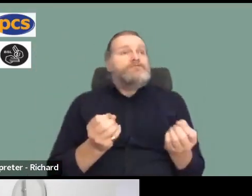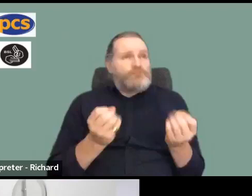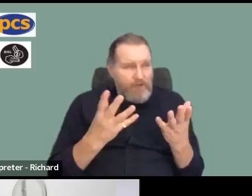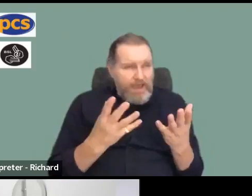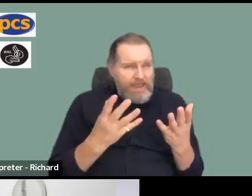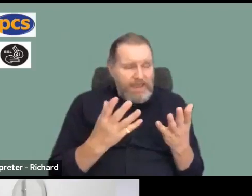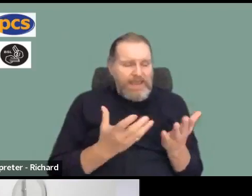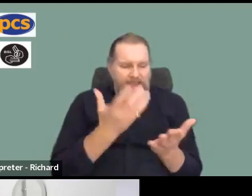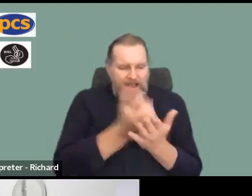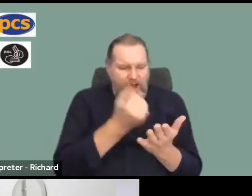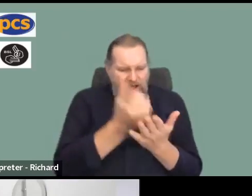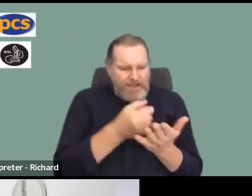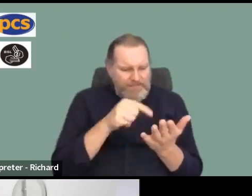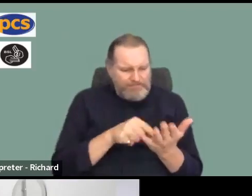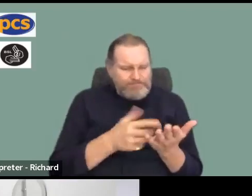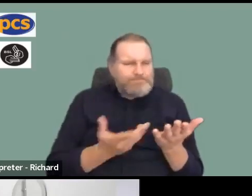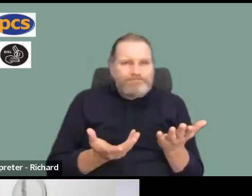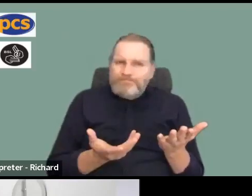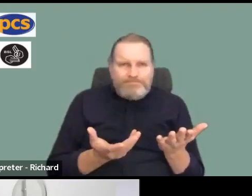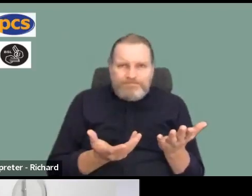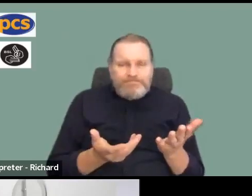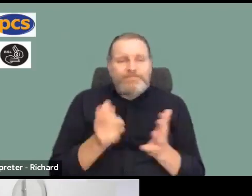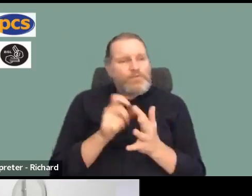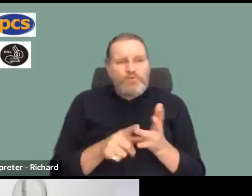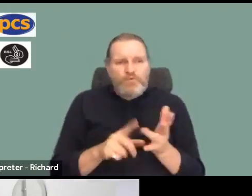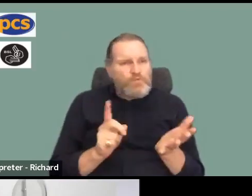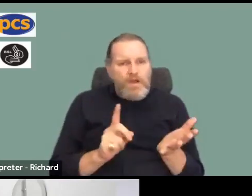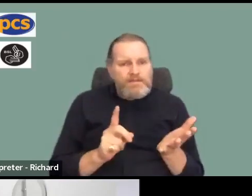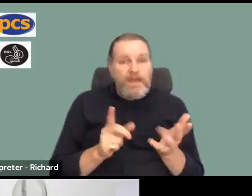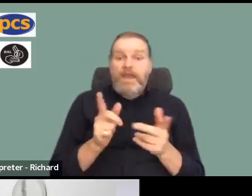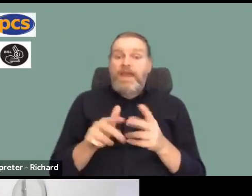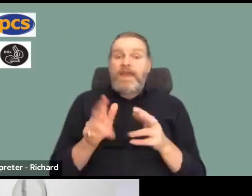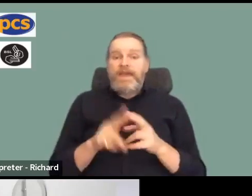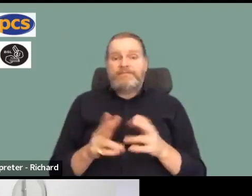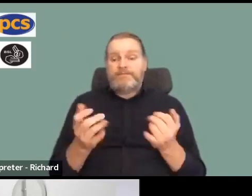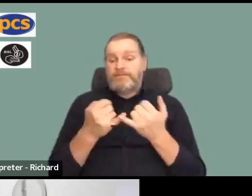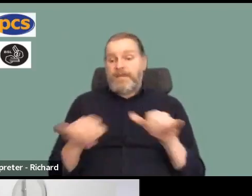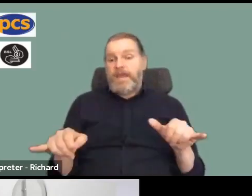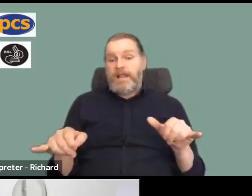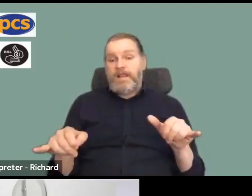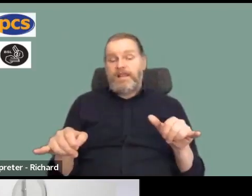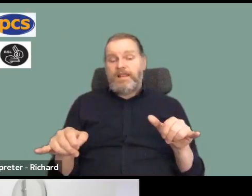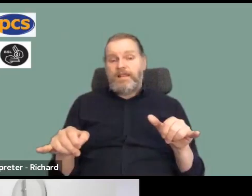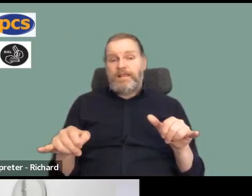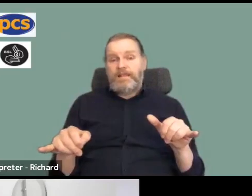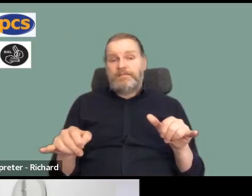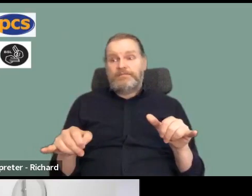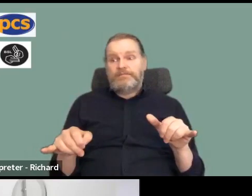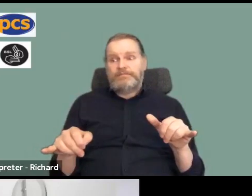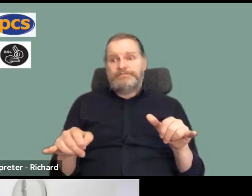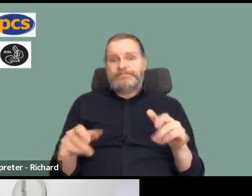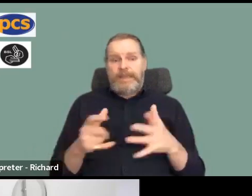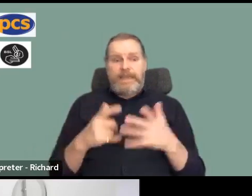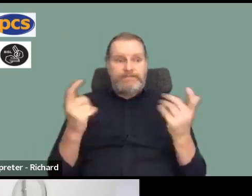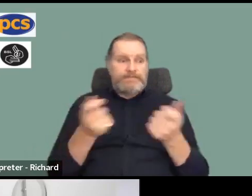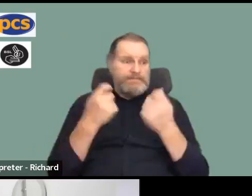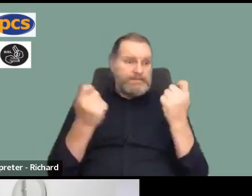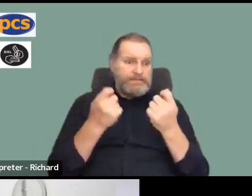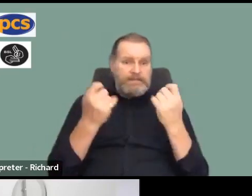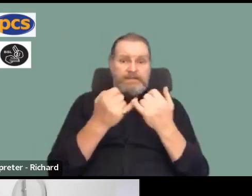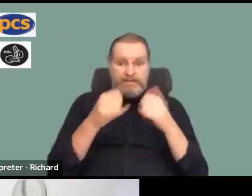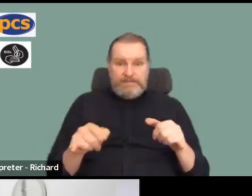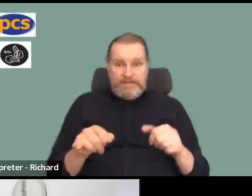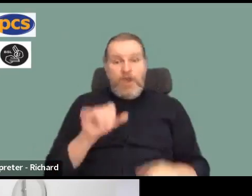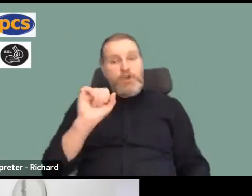we have to work out here is if we're not successful in this campaign, and what we know is at the end of this year, in real terms, you will have 9